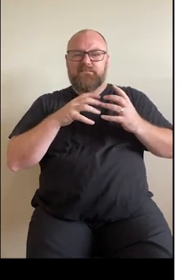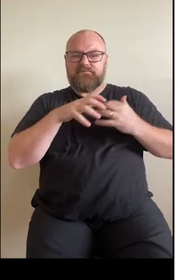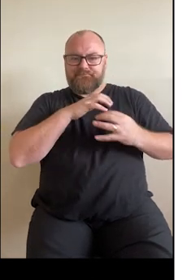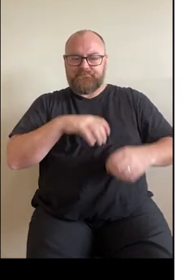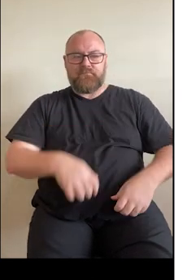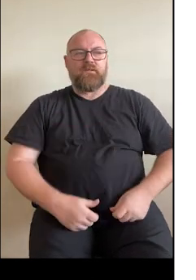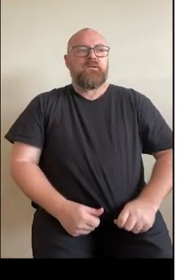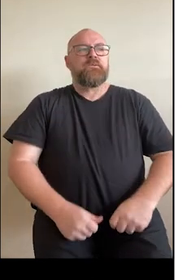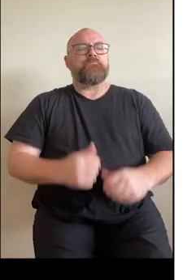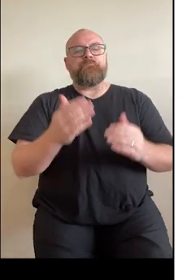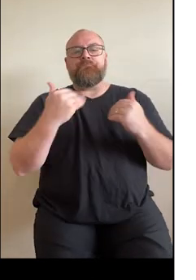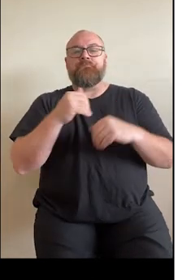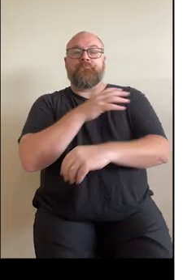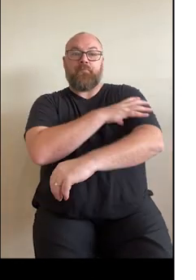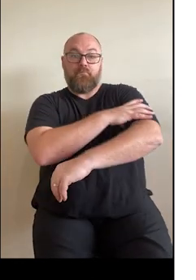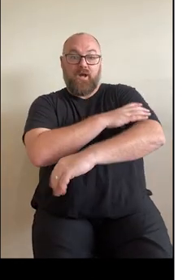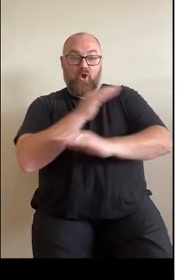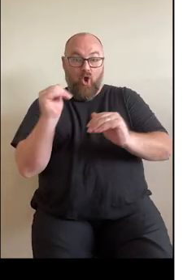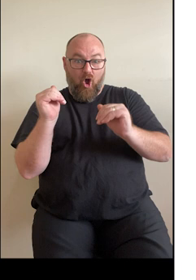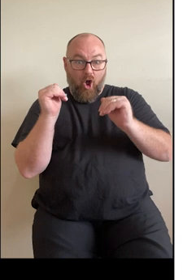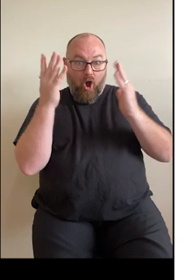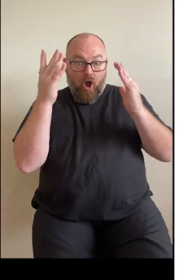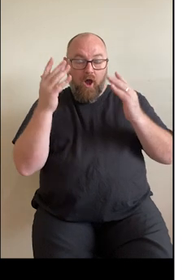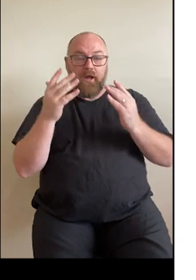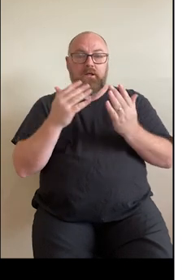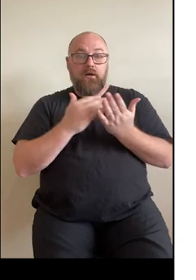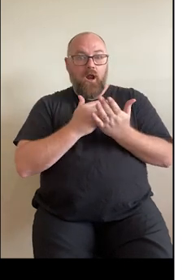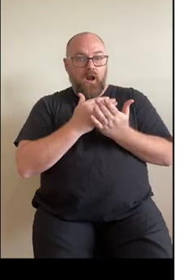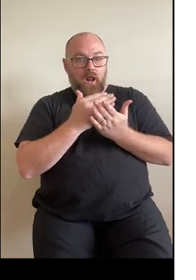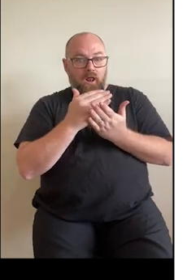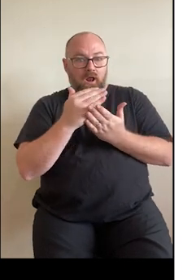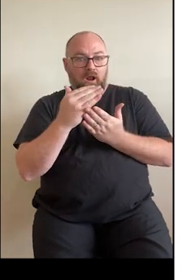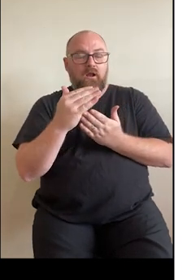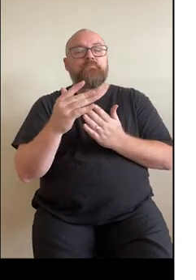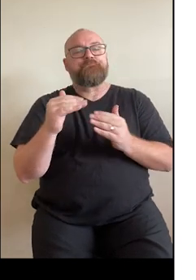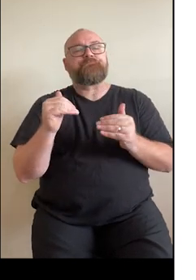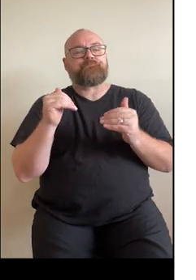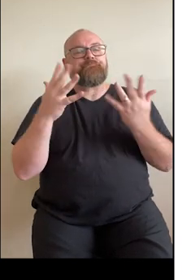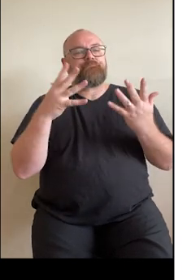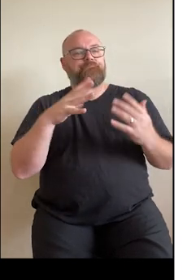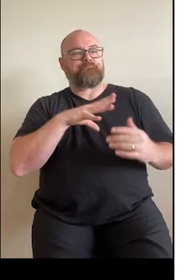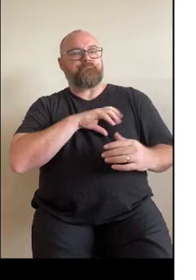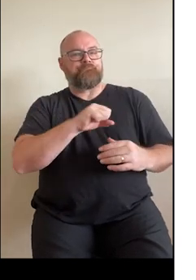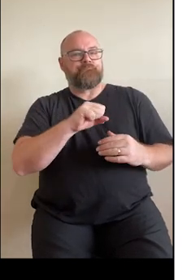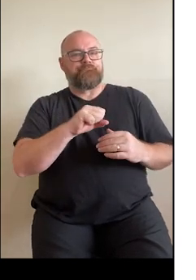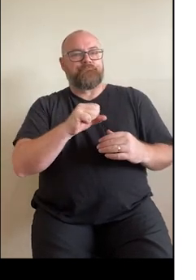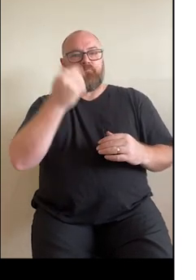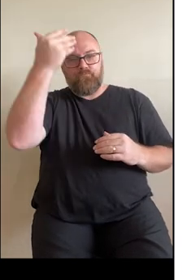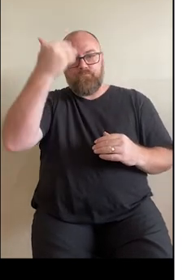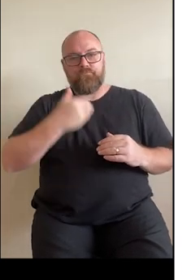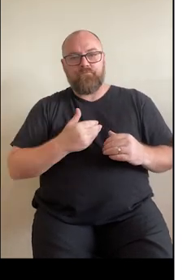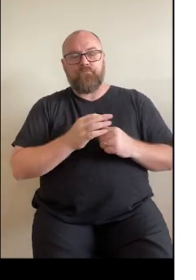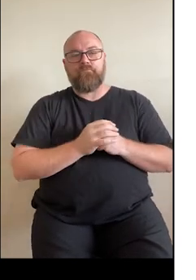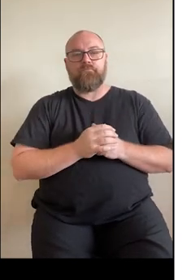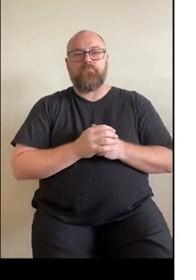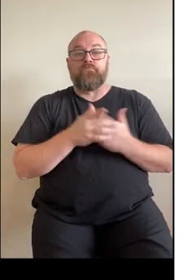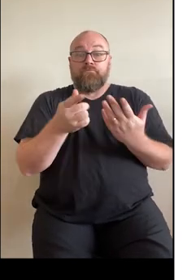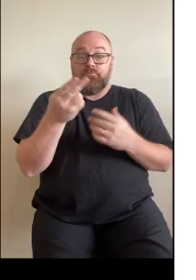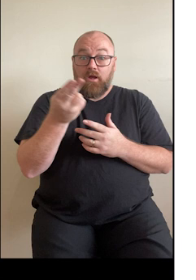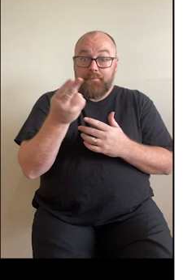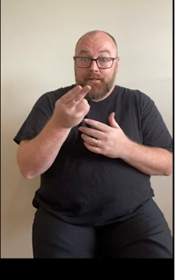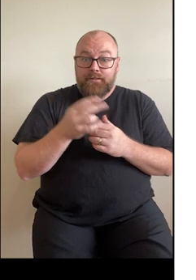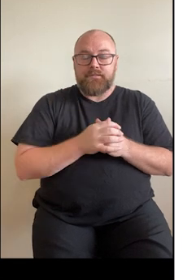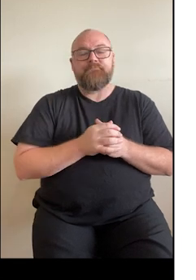Blood pressure, that's high over a long time, is one of the main risk factors for heart attacks and strokes. Having diabetes